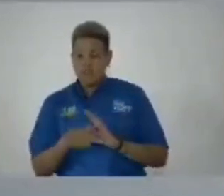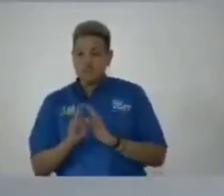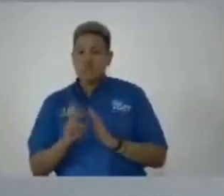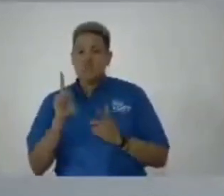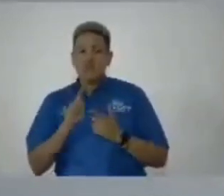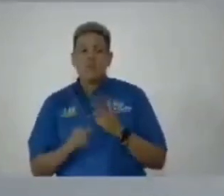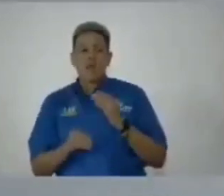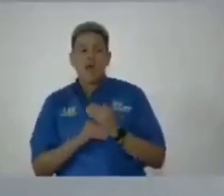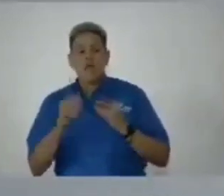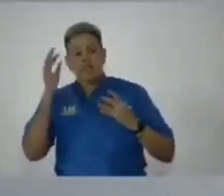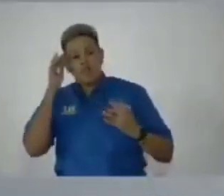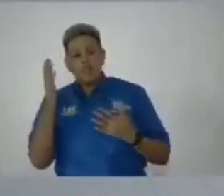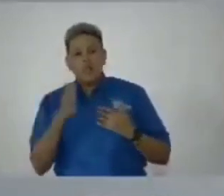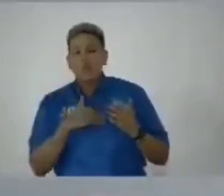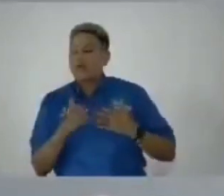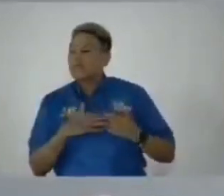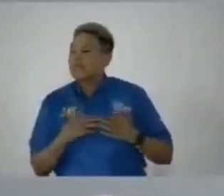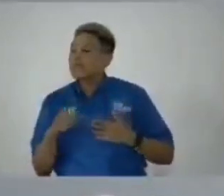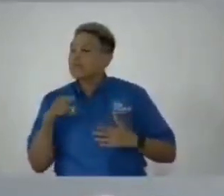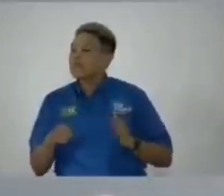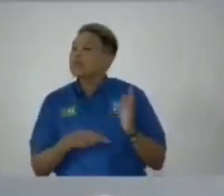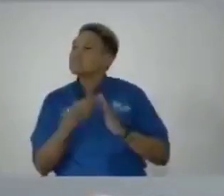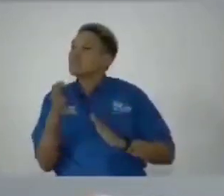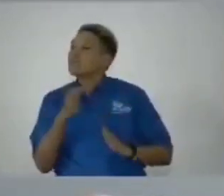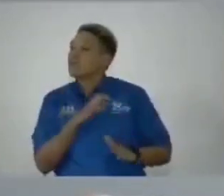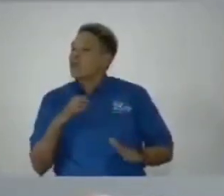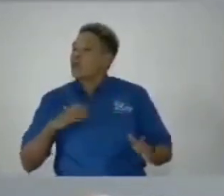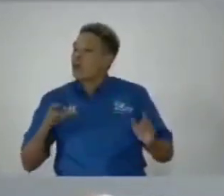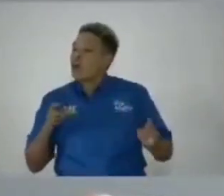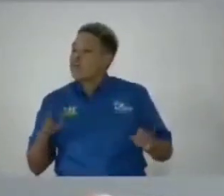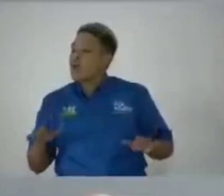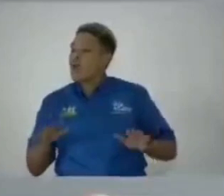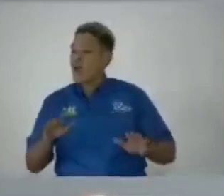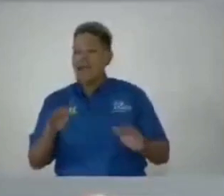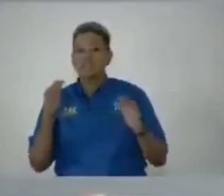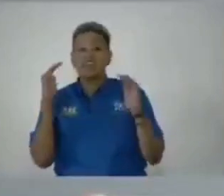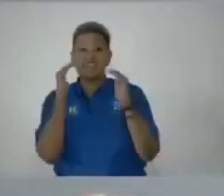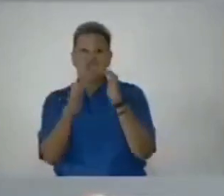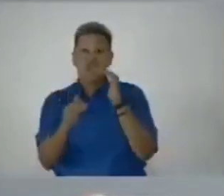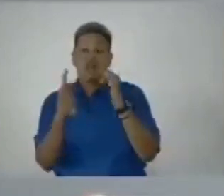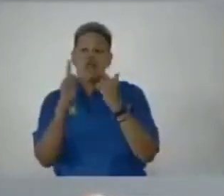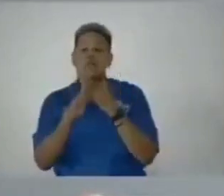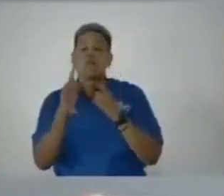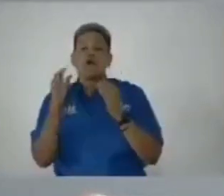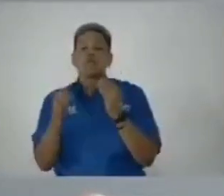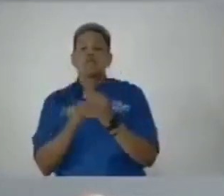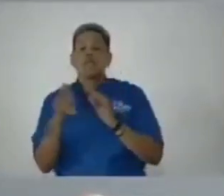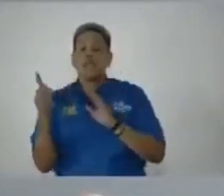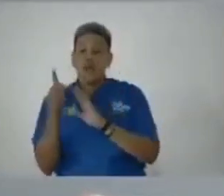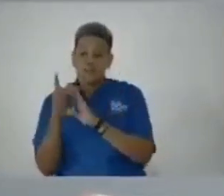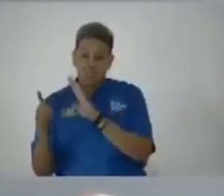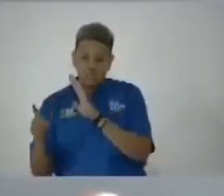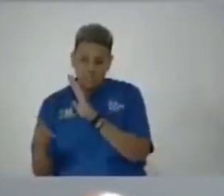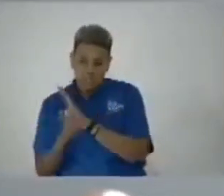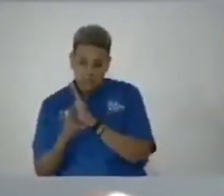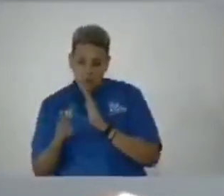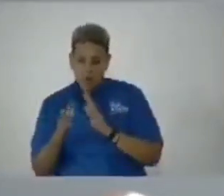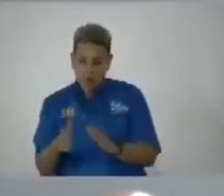and consider whether the integrity commission acted fairly and in a principled manner